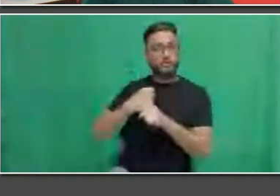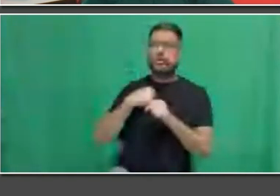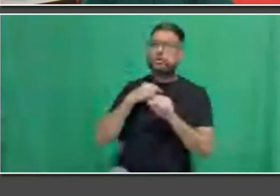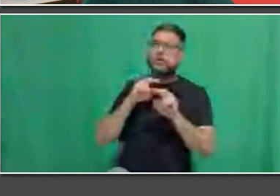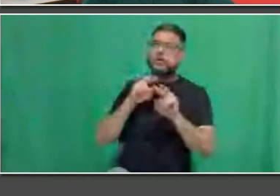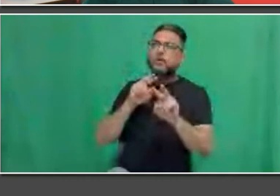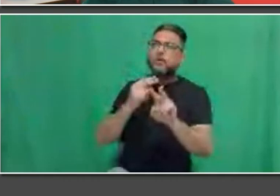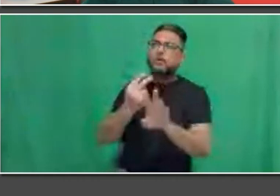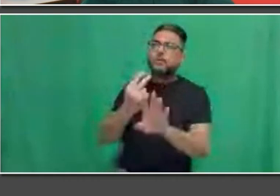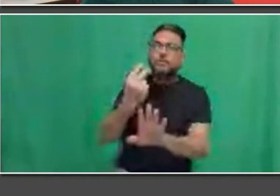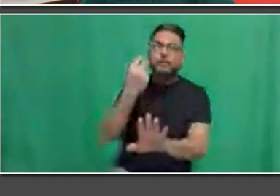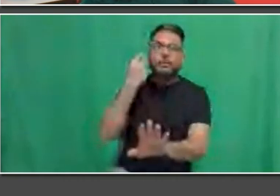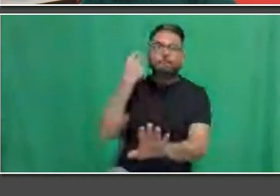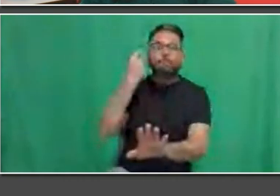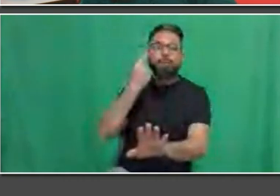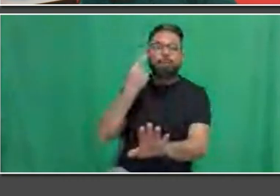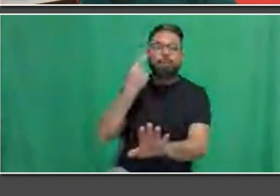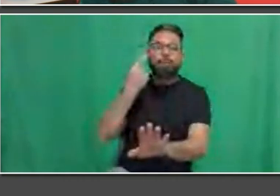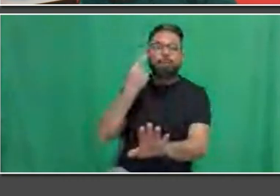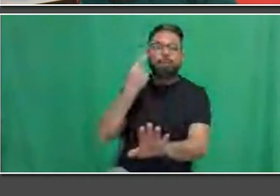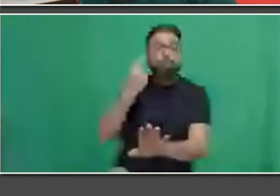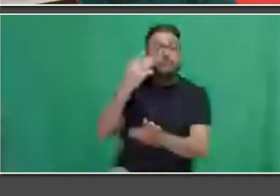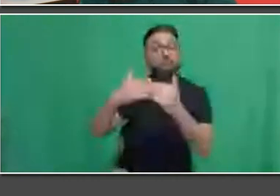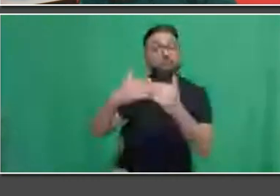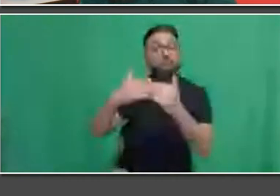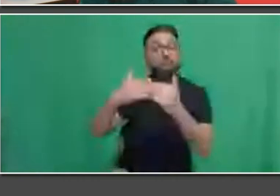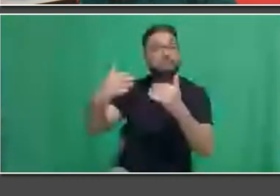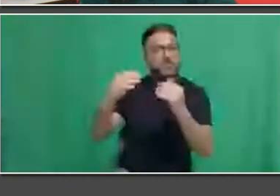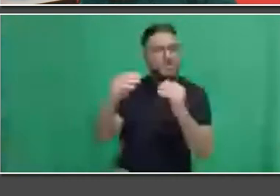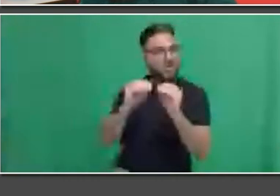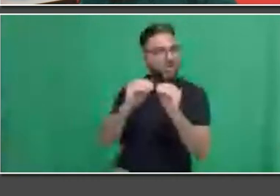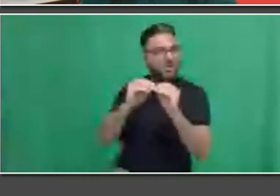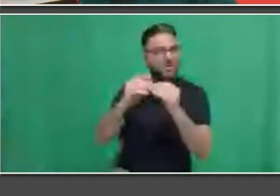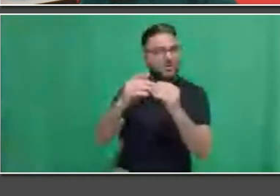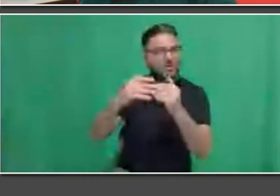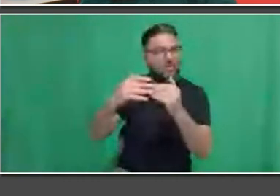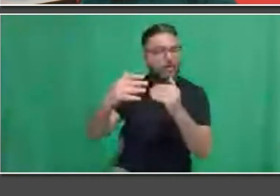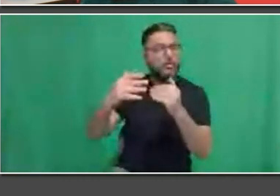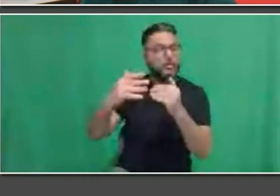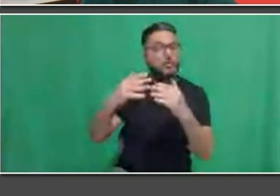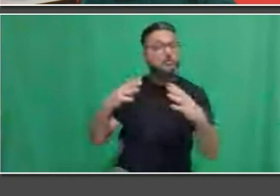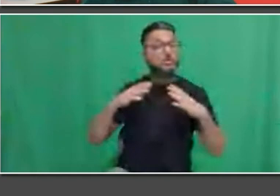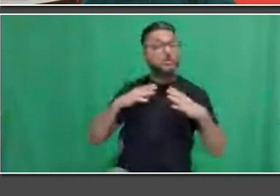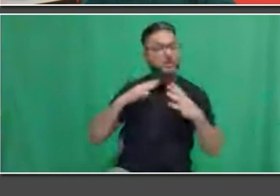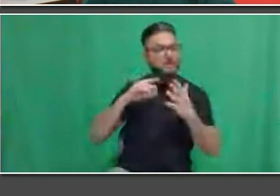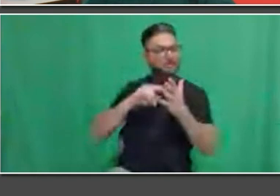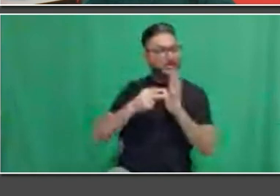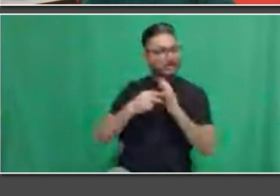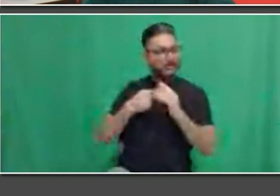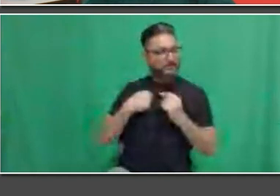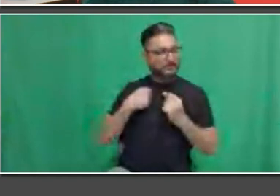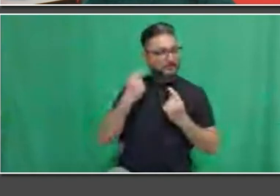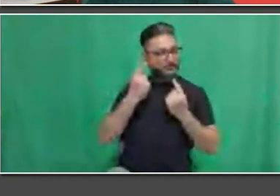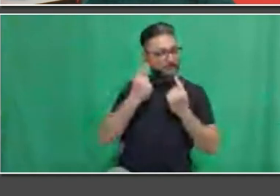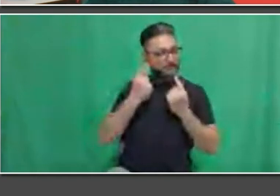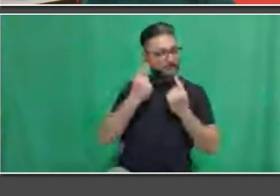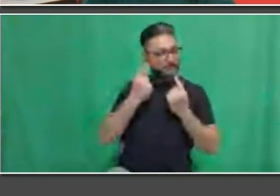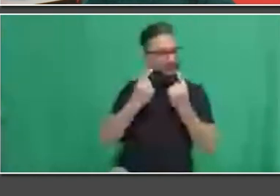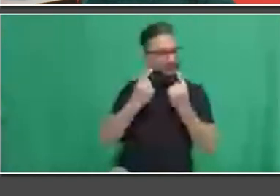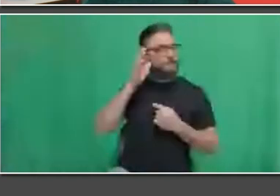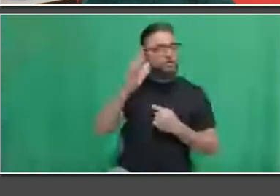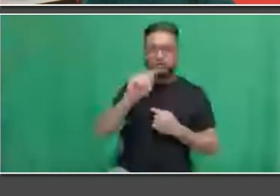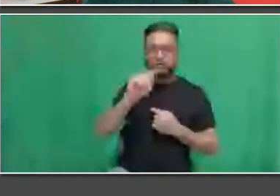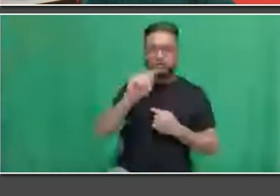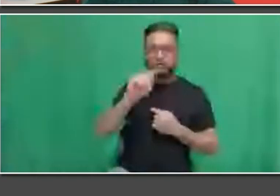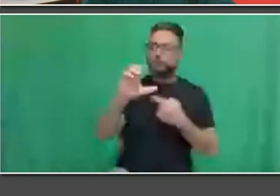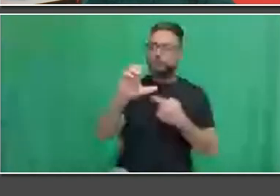So to me, I started thinking about tomorrow and how the TTC will look like in 10 years or 20 years from now. You know, I'll tell you what, one of my main